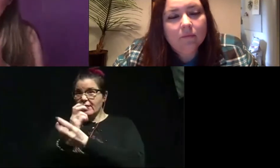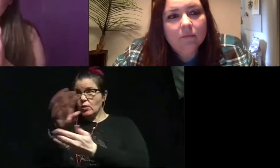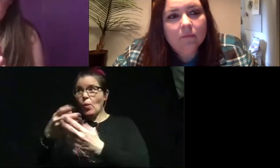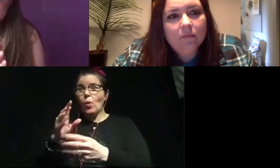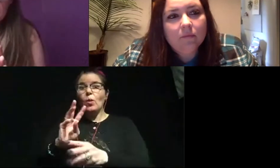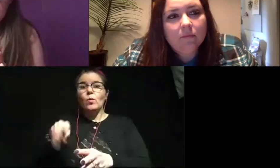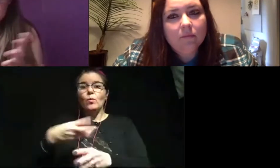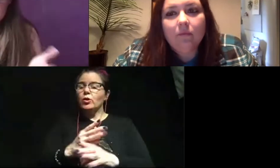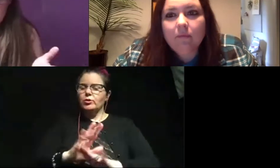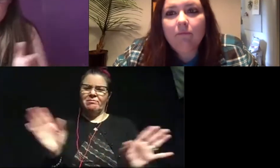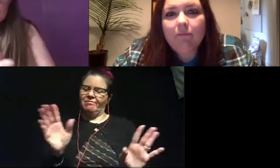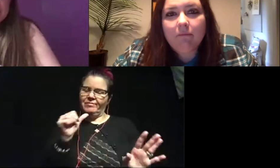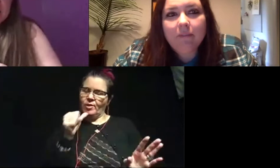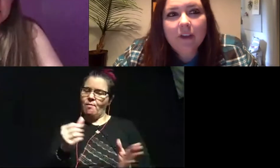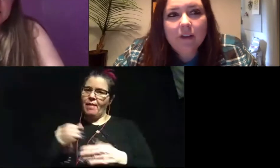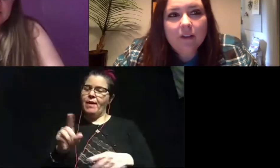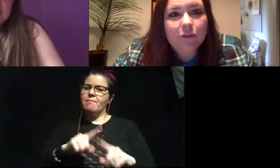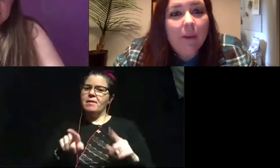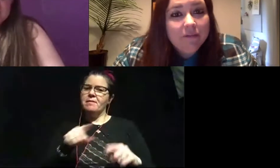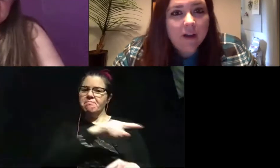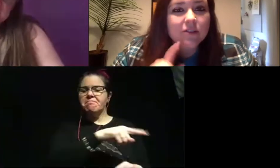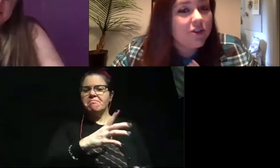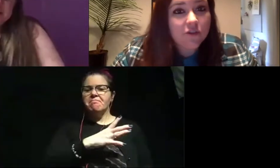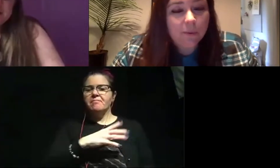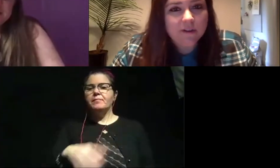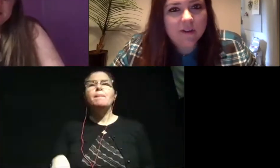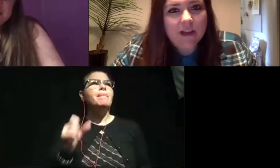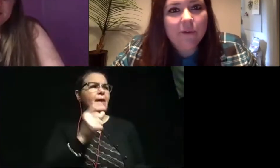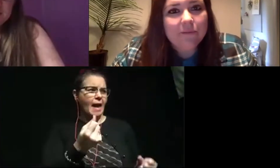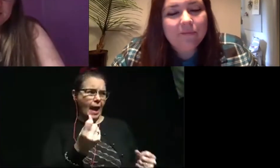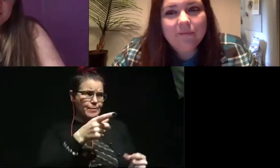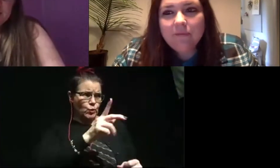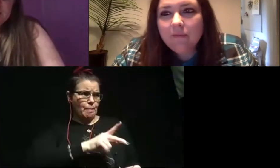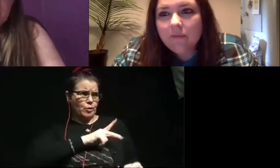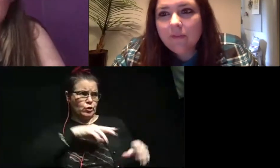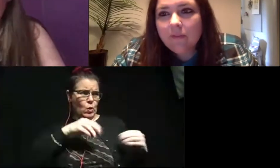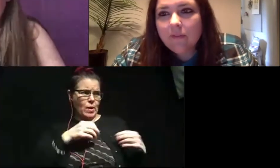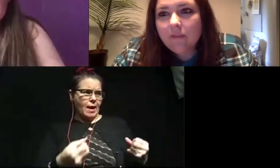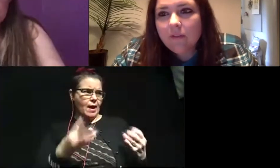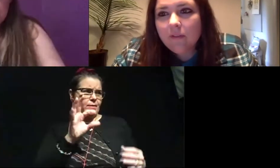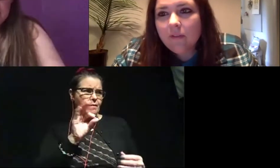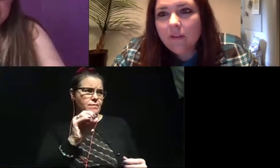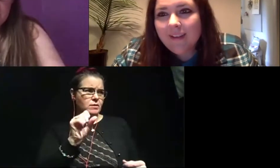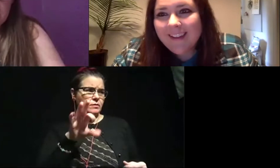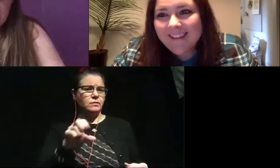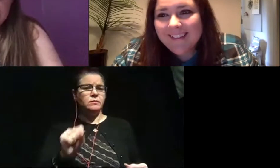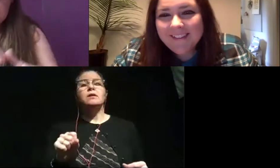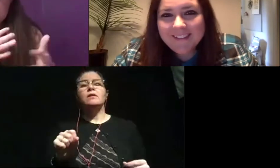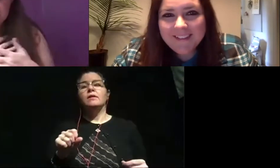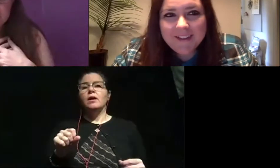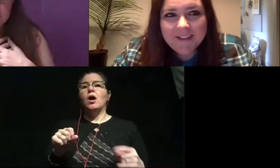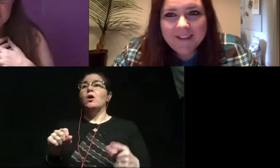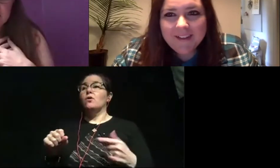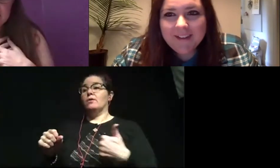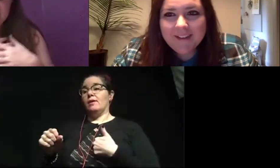you, please not to. All right. So how many fossils do you personally own? Oh my gosh. Okay. So I am a